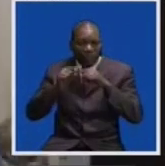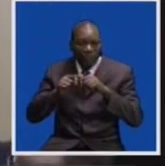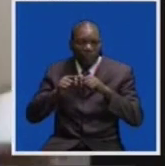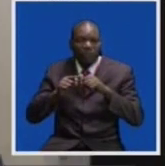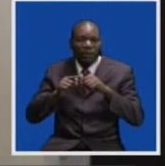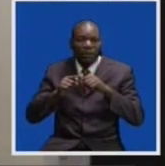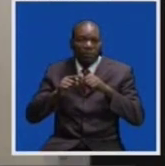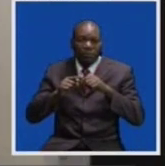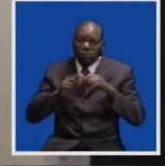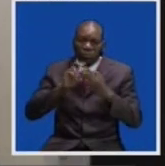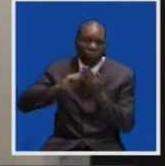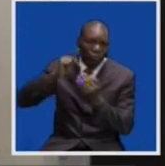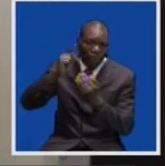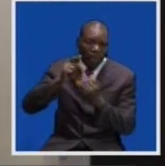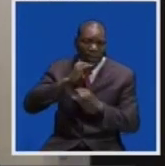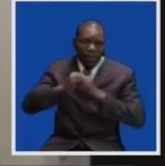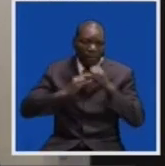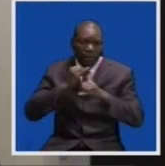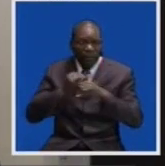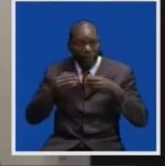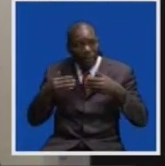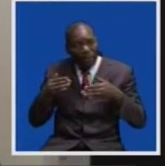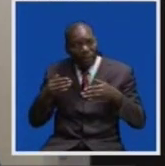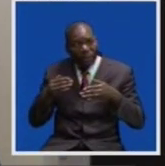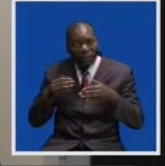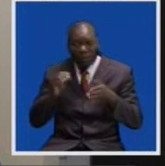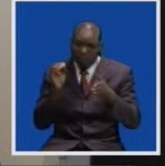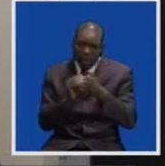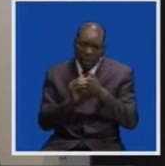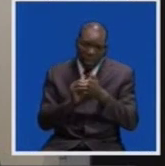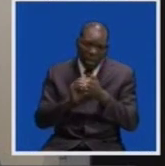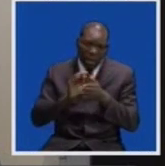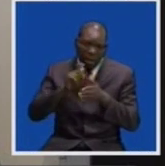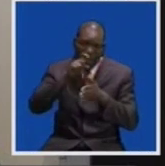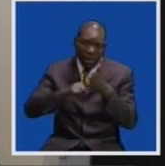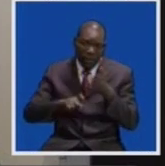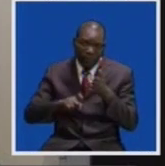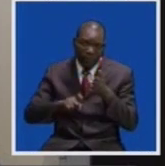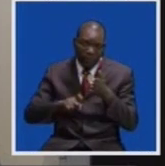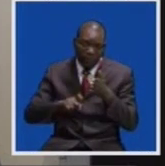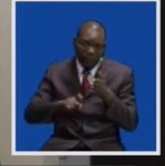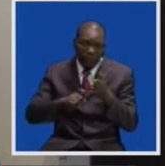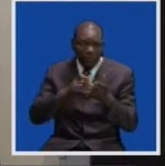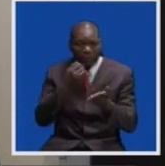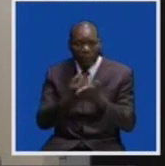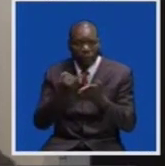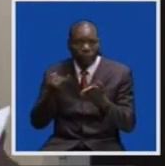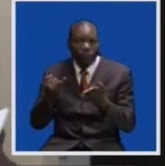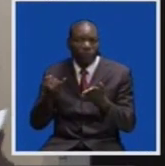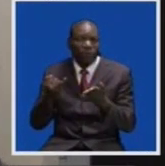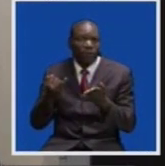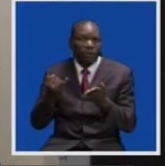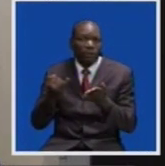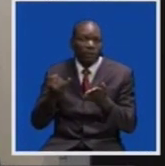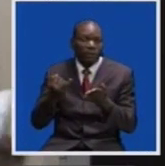regimes. That's where they give the price of the cotton. So all these are issues that we